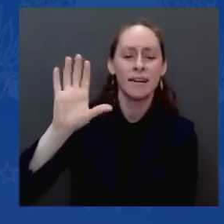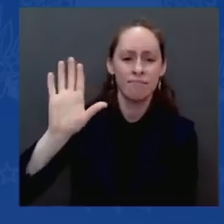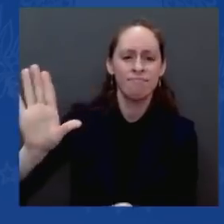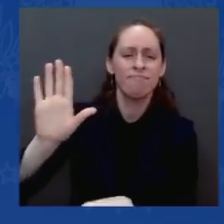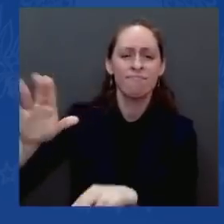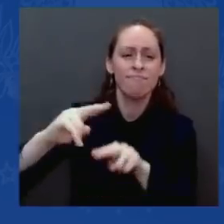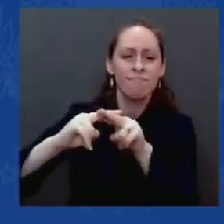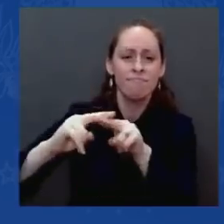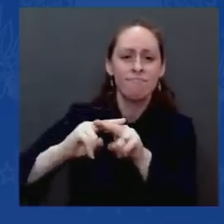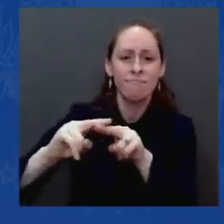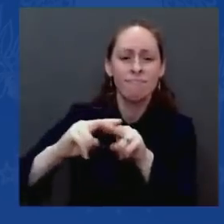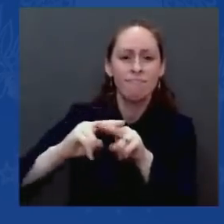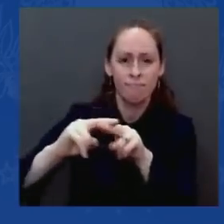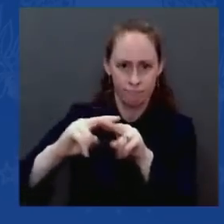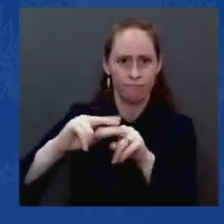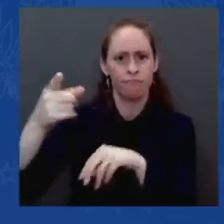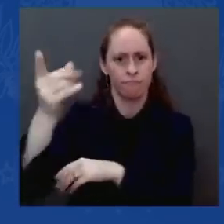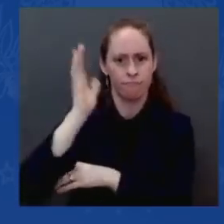And by the way,